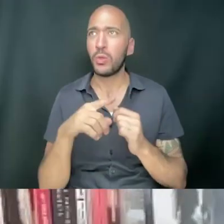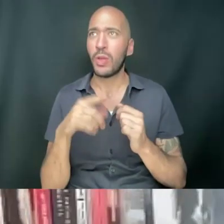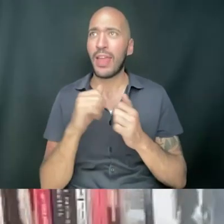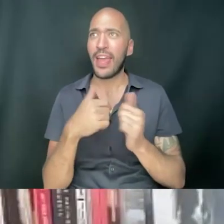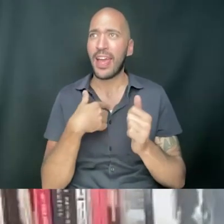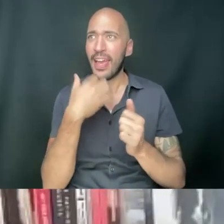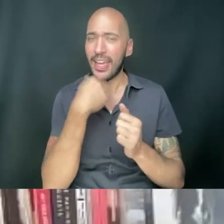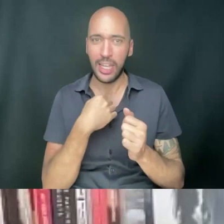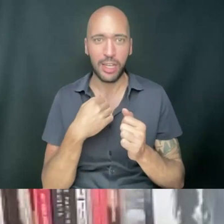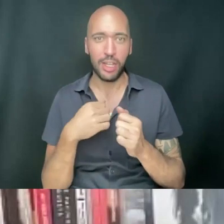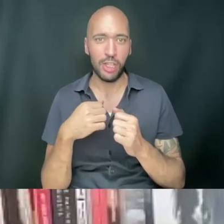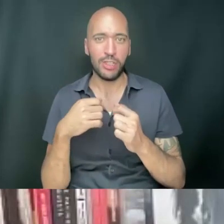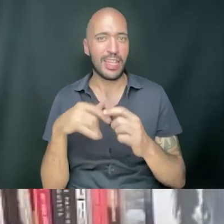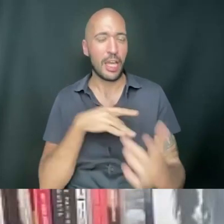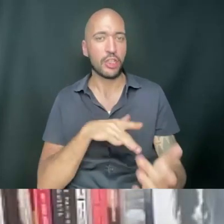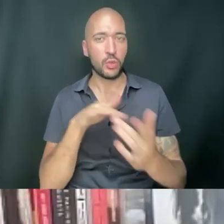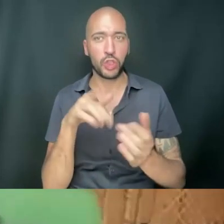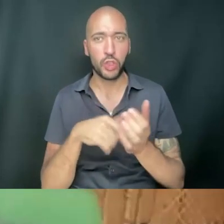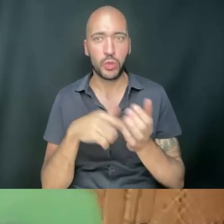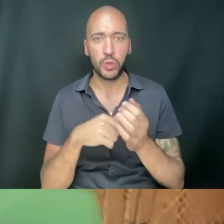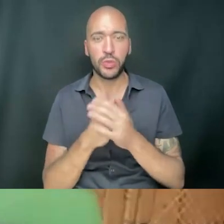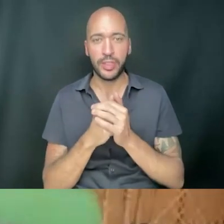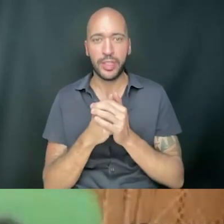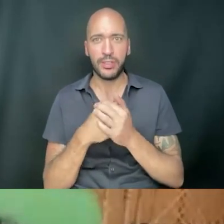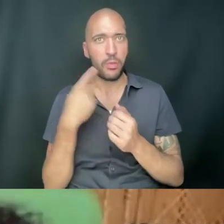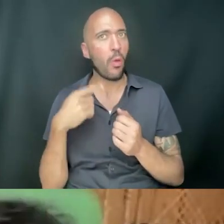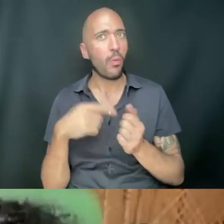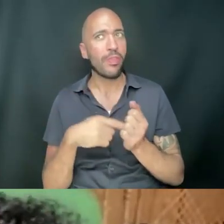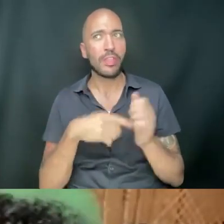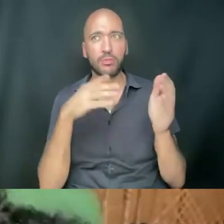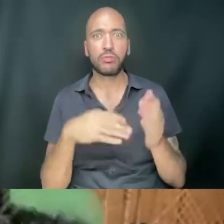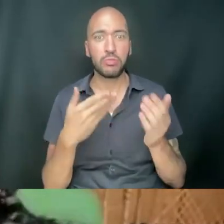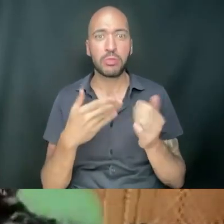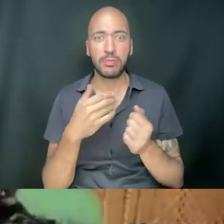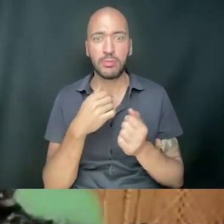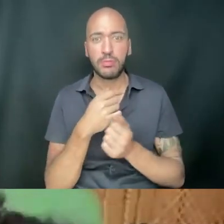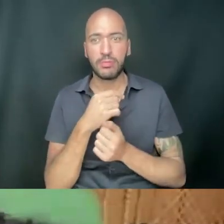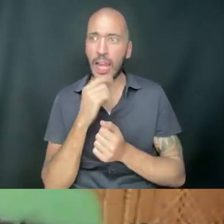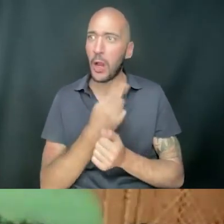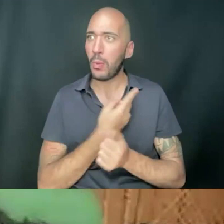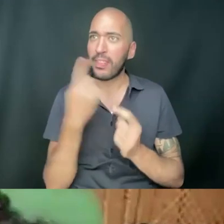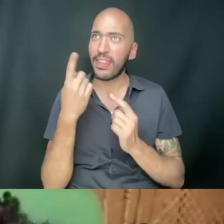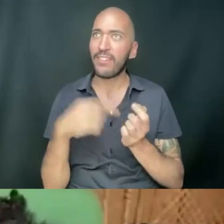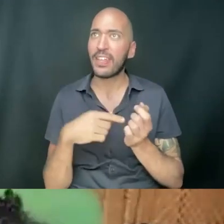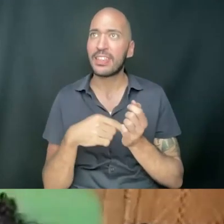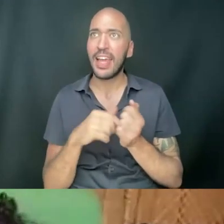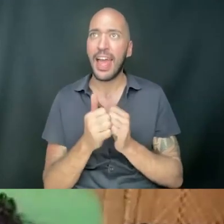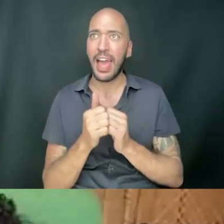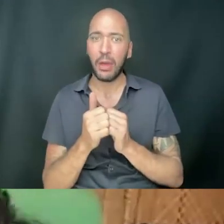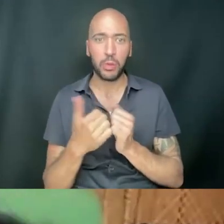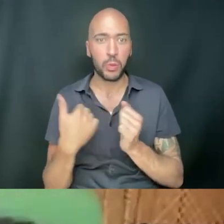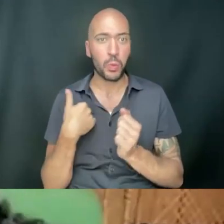How can I reach you, you know? Um, and then I thought this person is actually probably not alone in thinking of this, right? What, what, how do we,